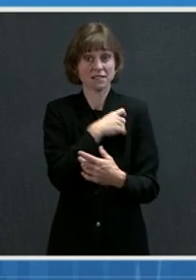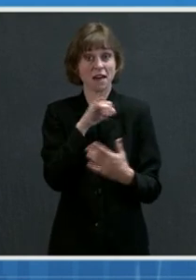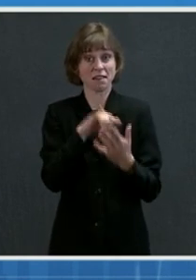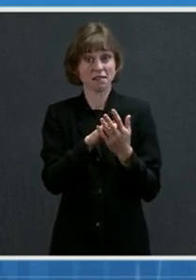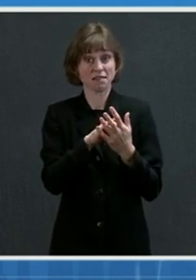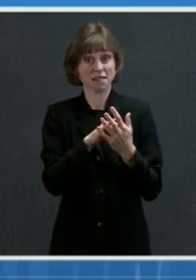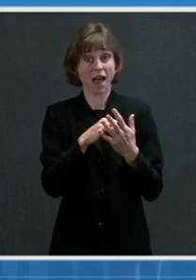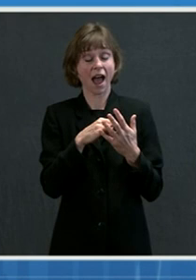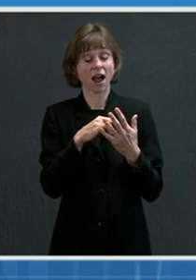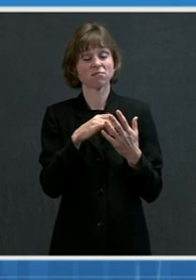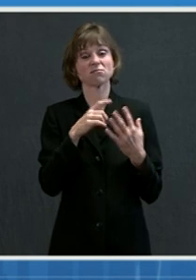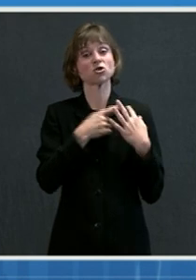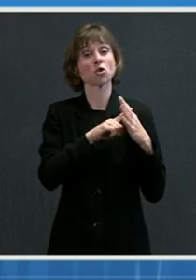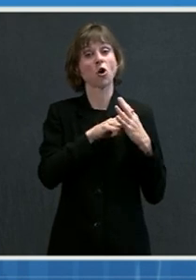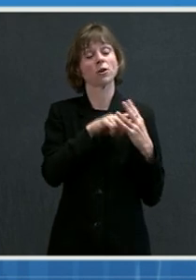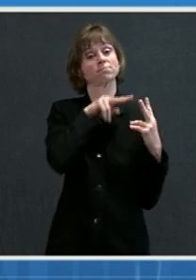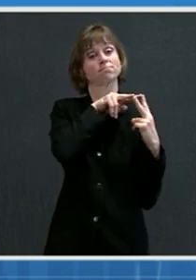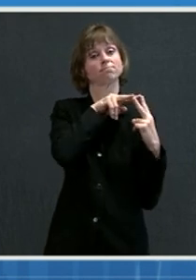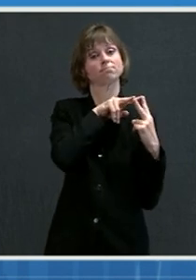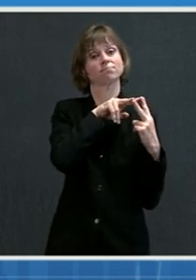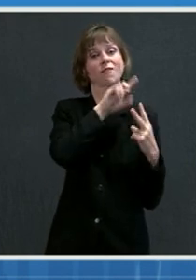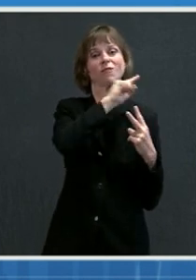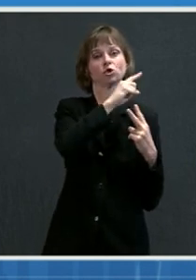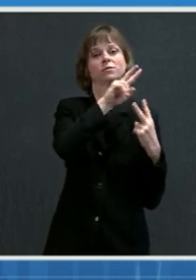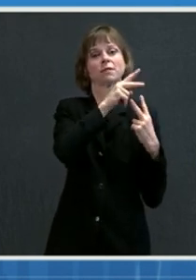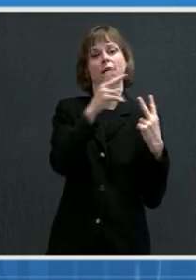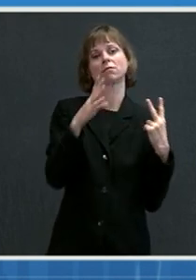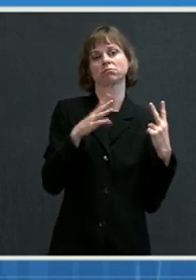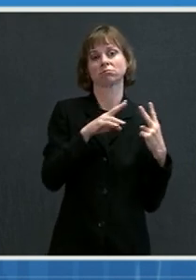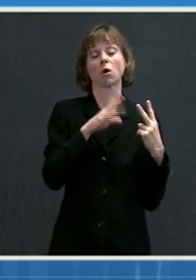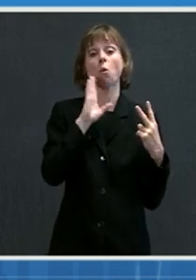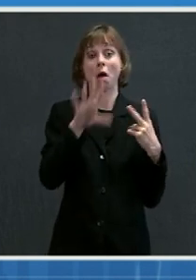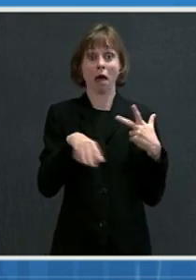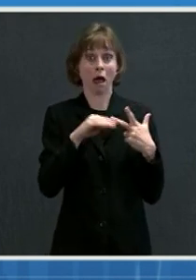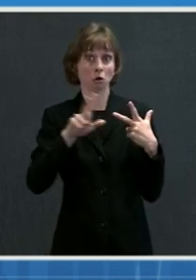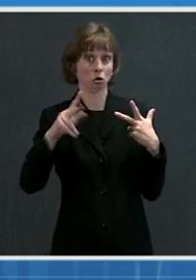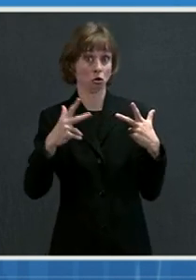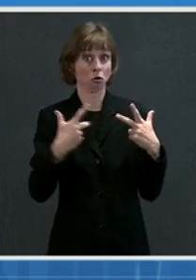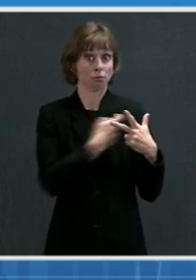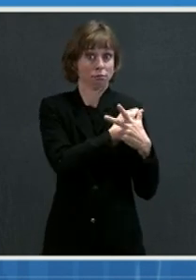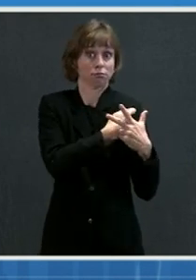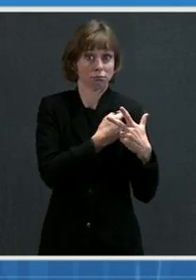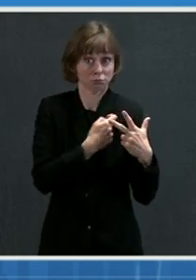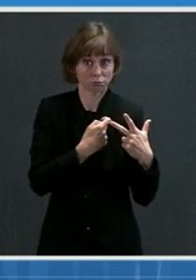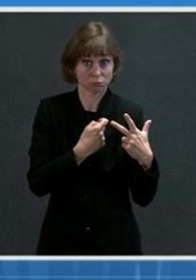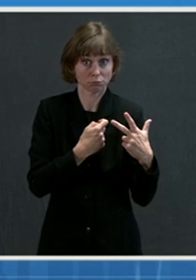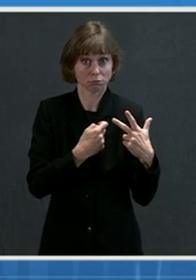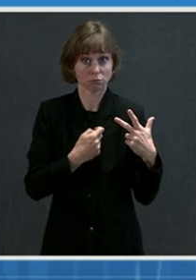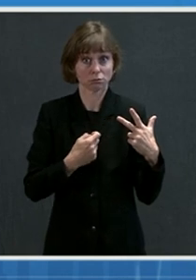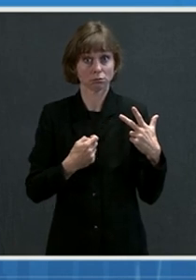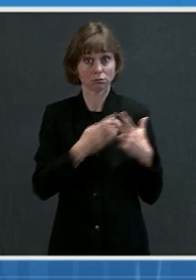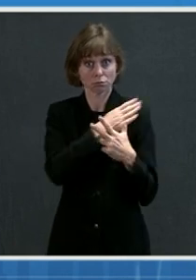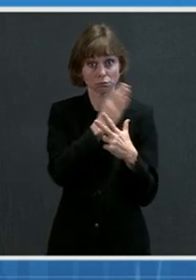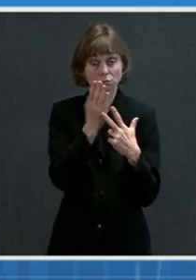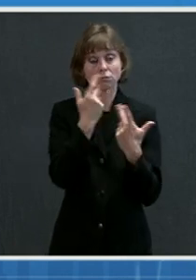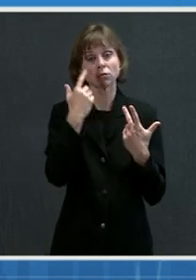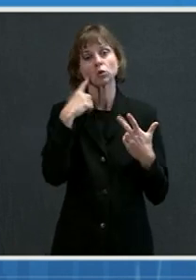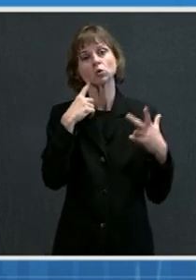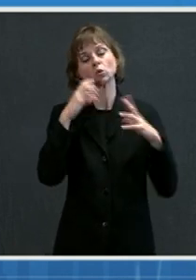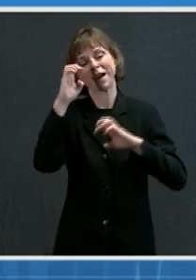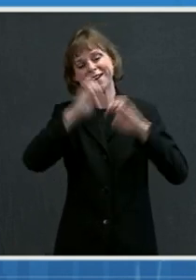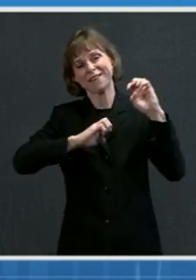prime and a boost. And that's going to be given to participants in a phase one trial to evaluate safety, tolerability, and